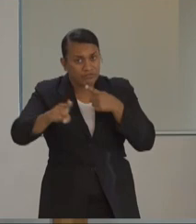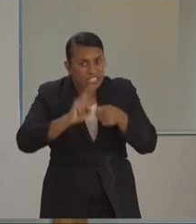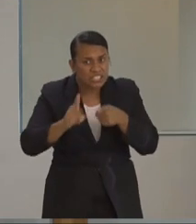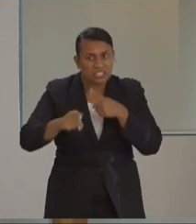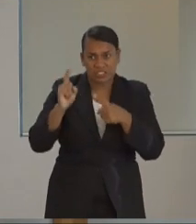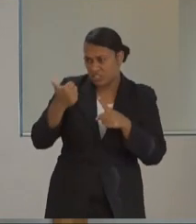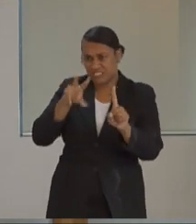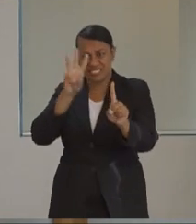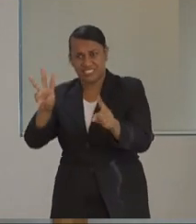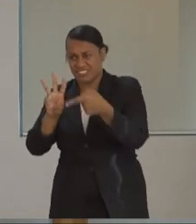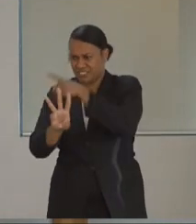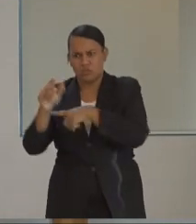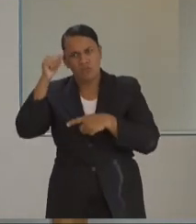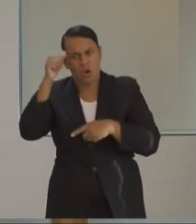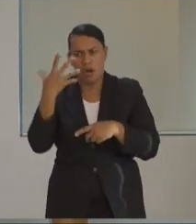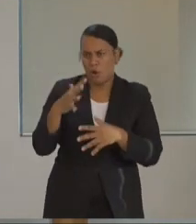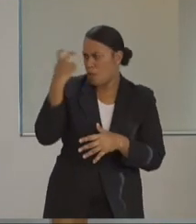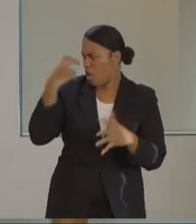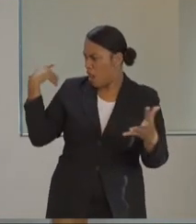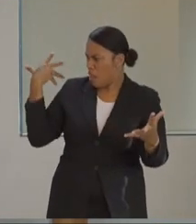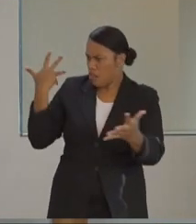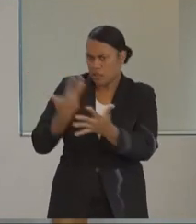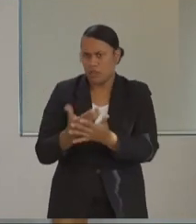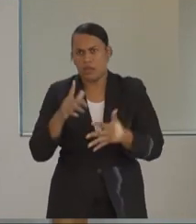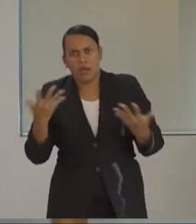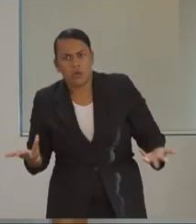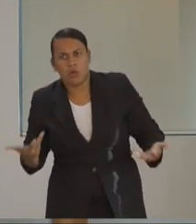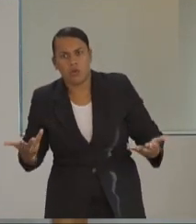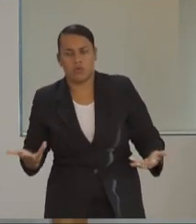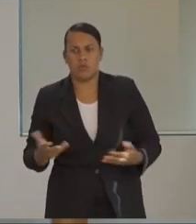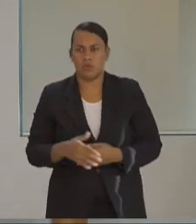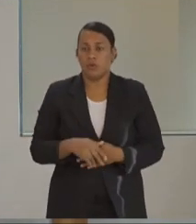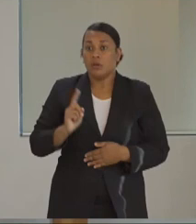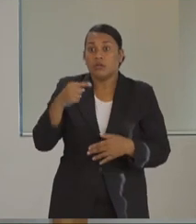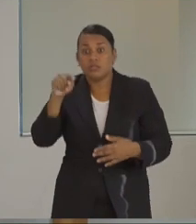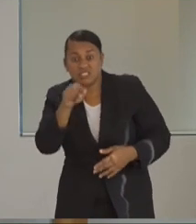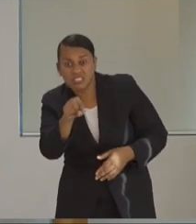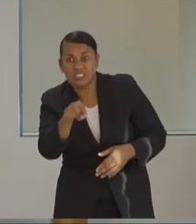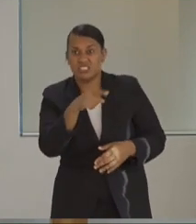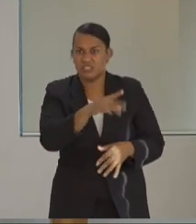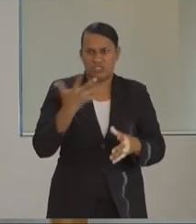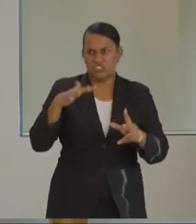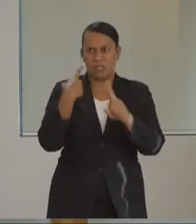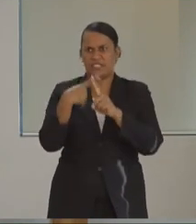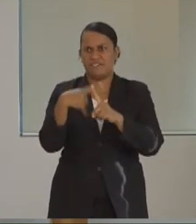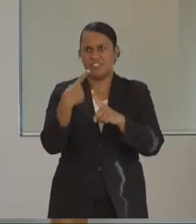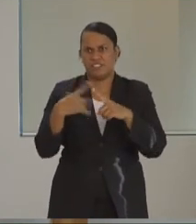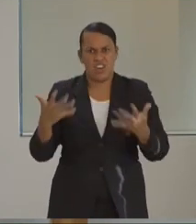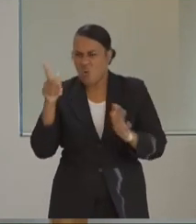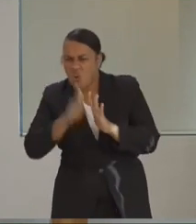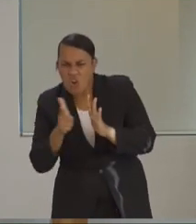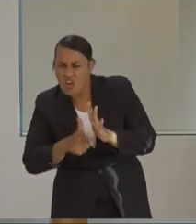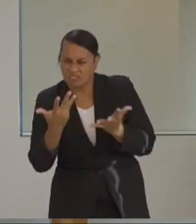been negative well beyond the incubation period. And then the likelihood of casual contacts being positive is very, very low, not zero,